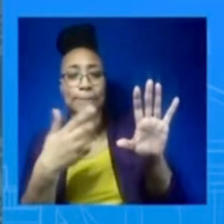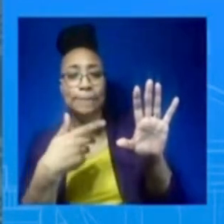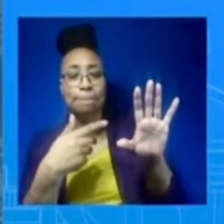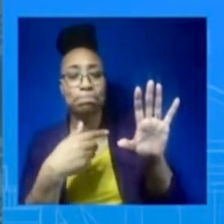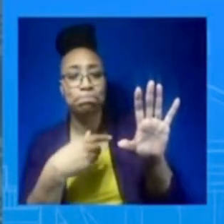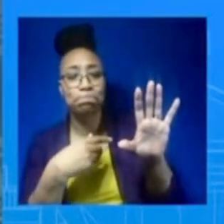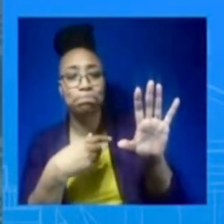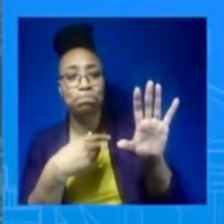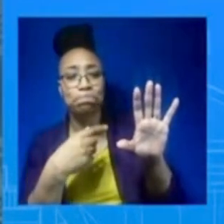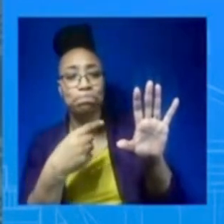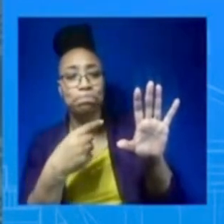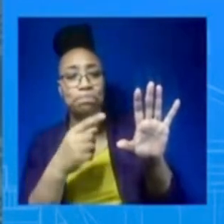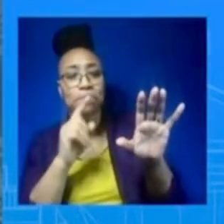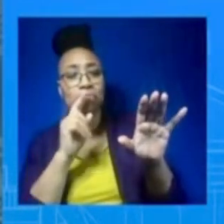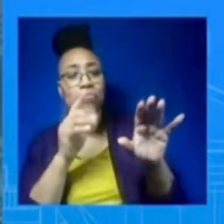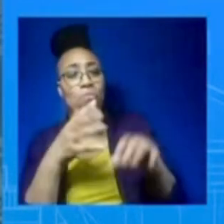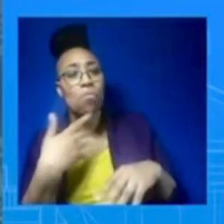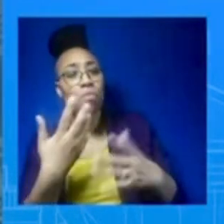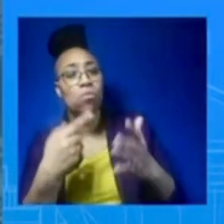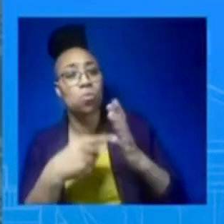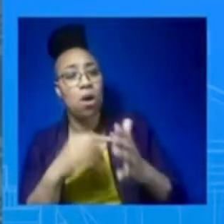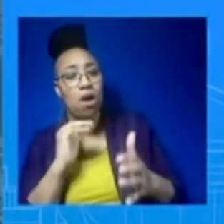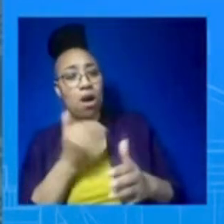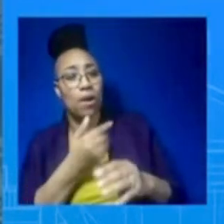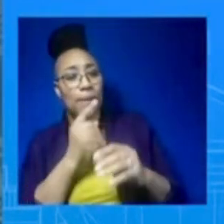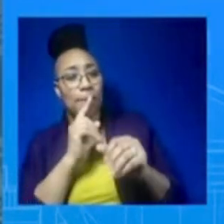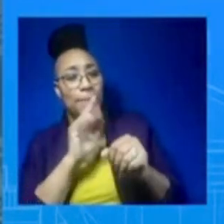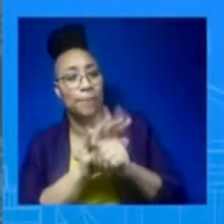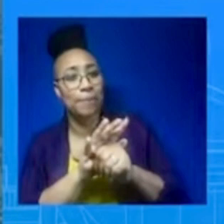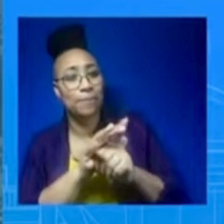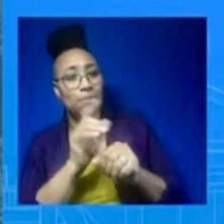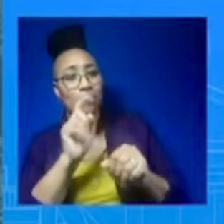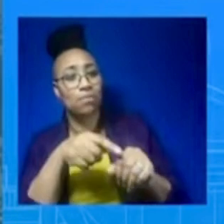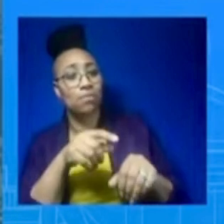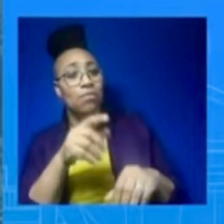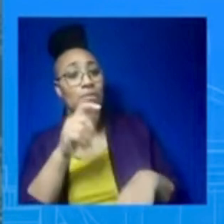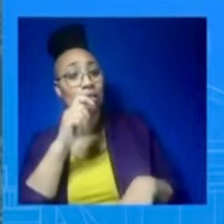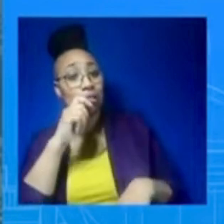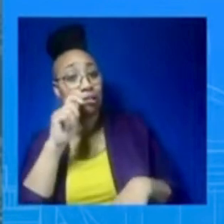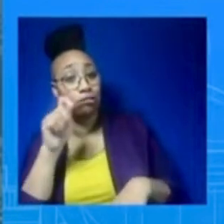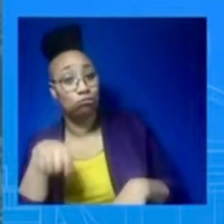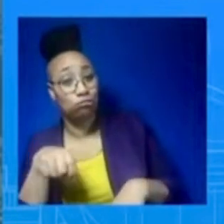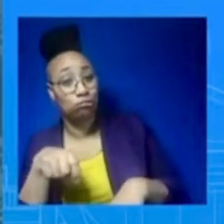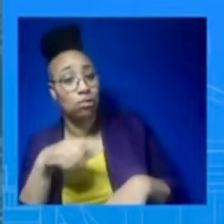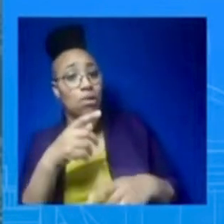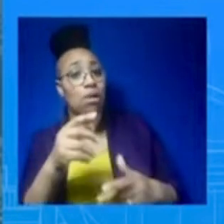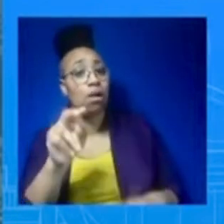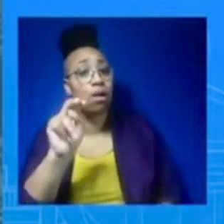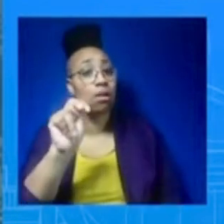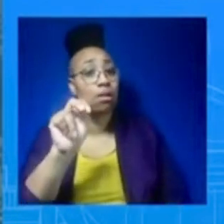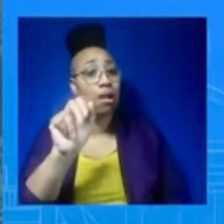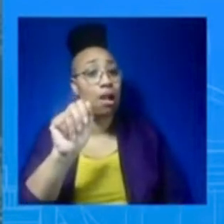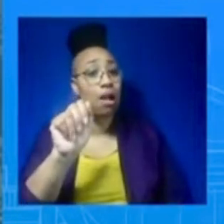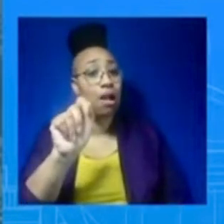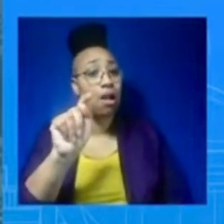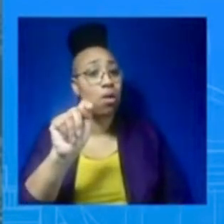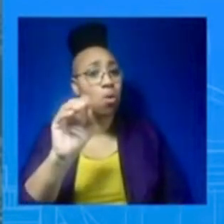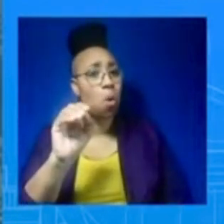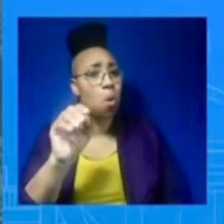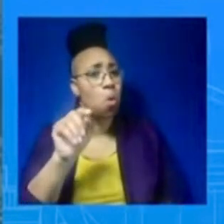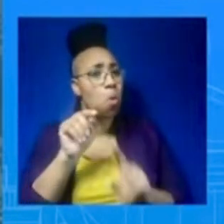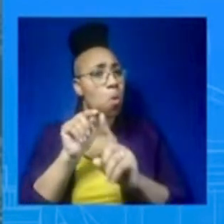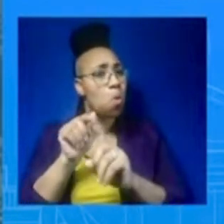alliance. And so that's what you're going to hear from the President. Don't have anything more to share on any humanitarian aid or security assistance.